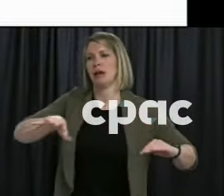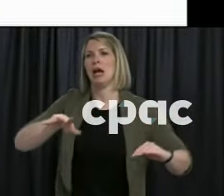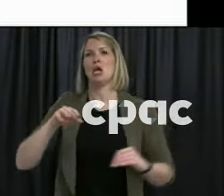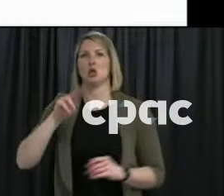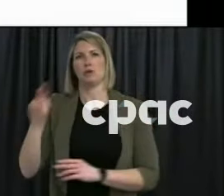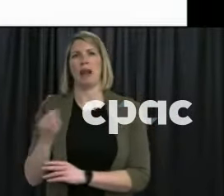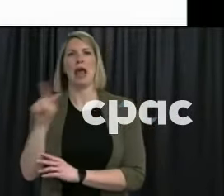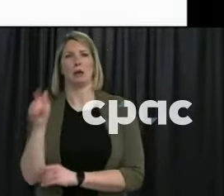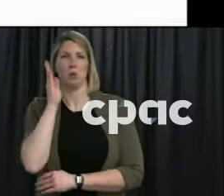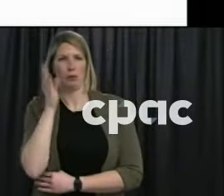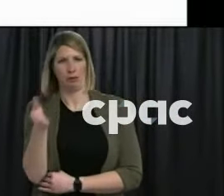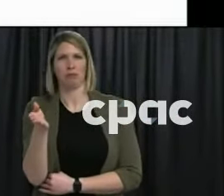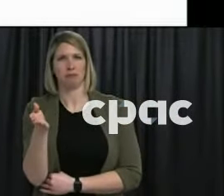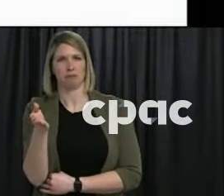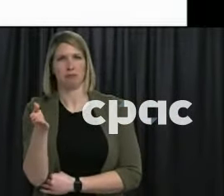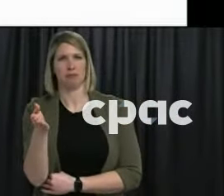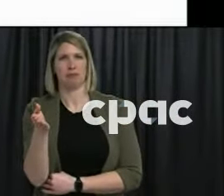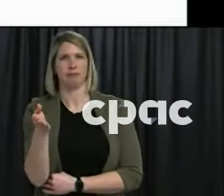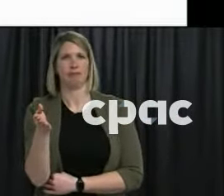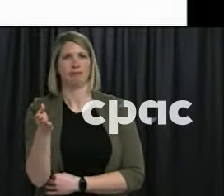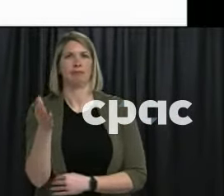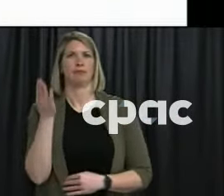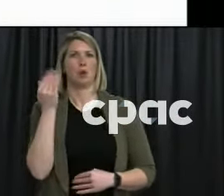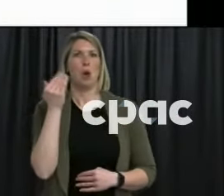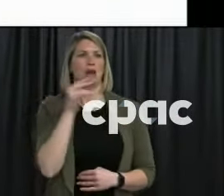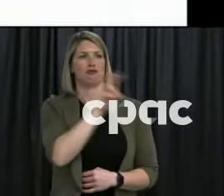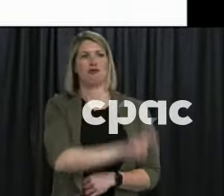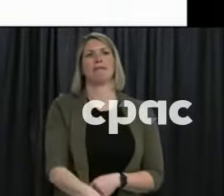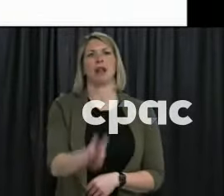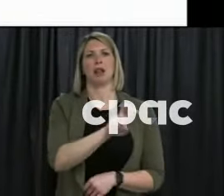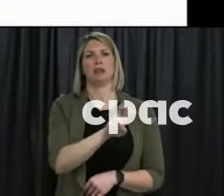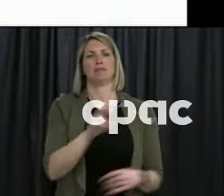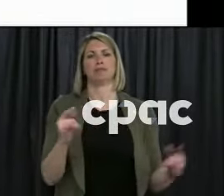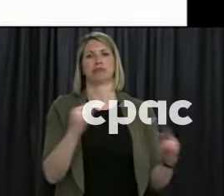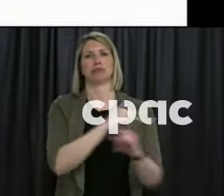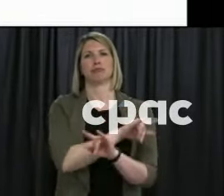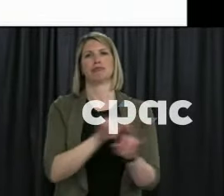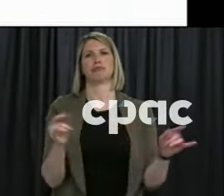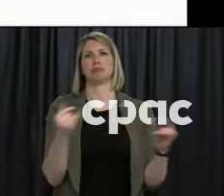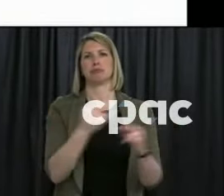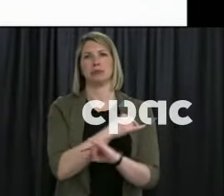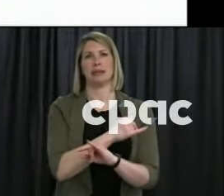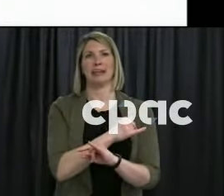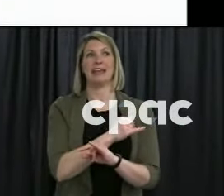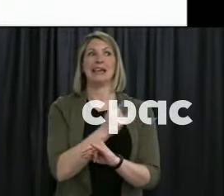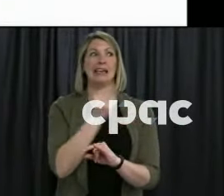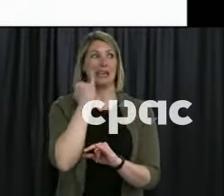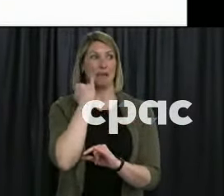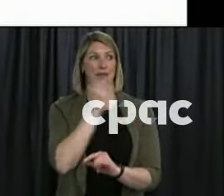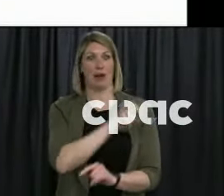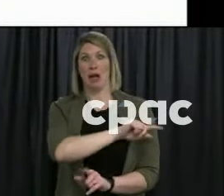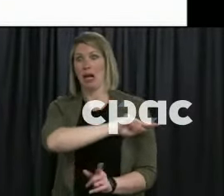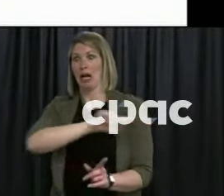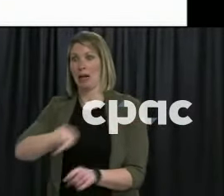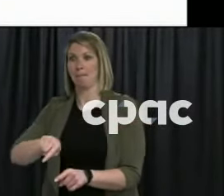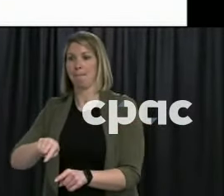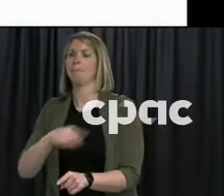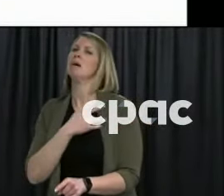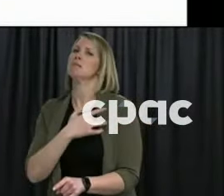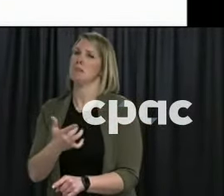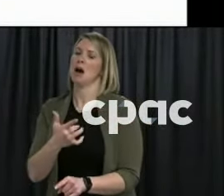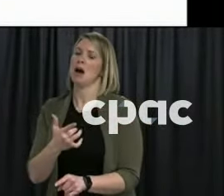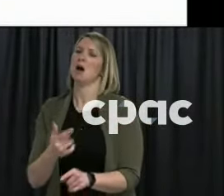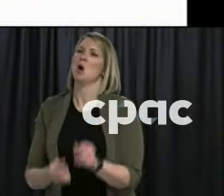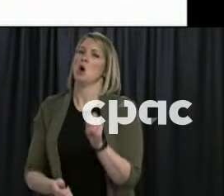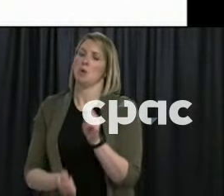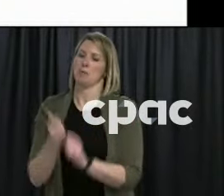Ontario from now on there's a 50% chance that they will have the B117 variant. Our experience